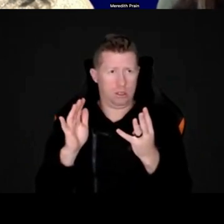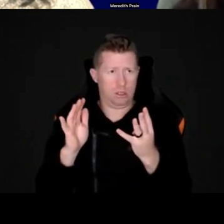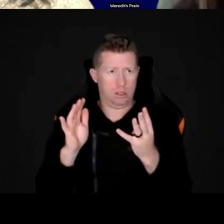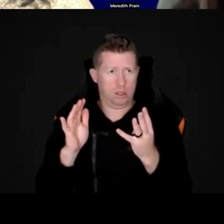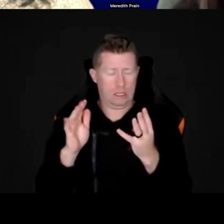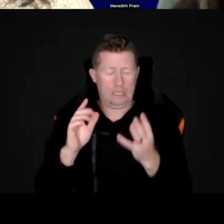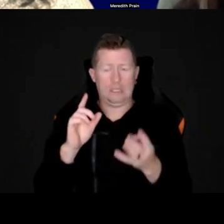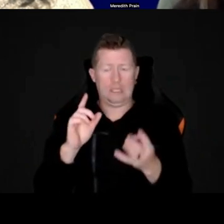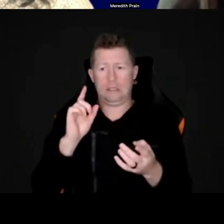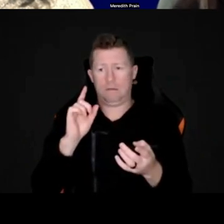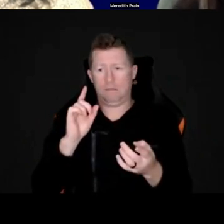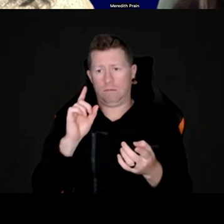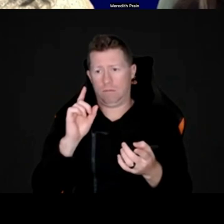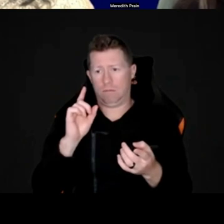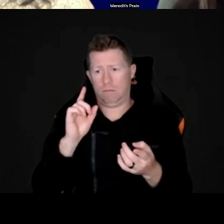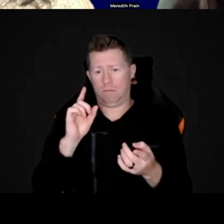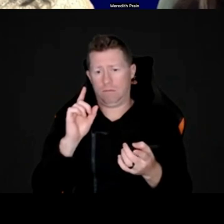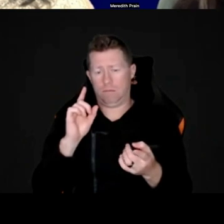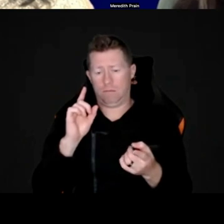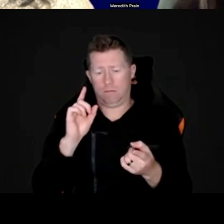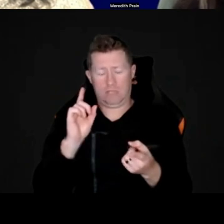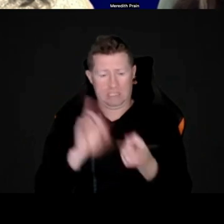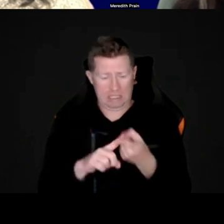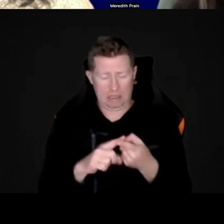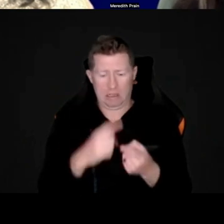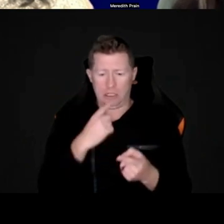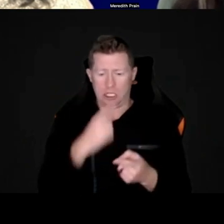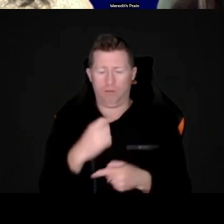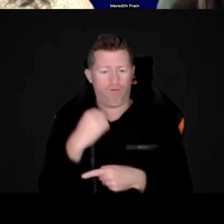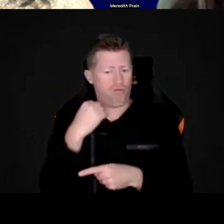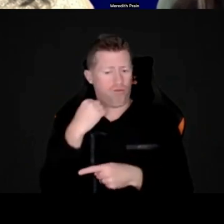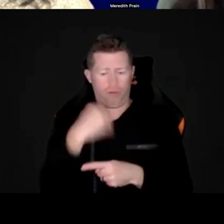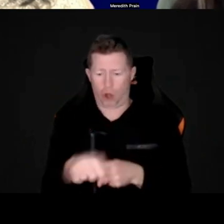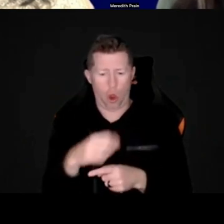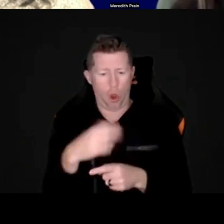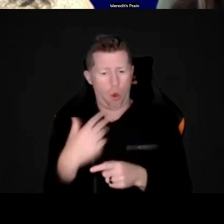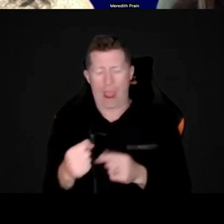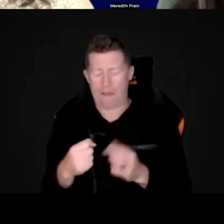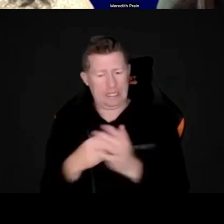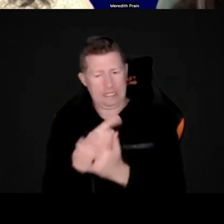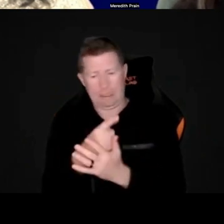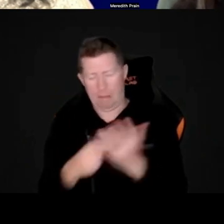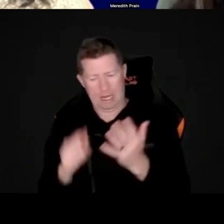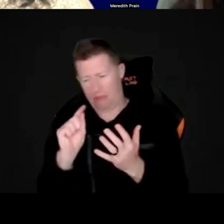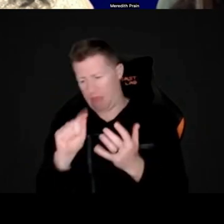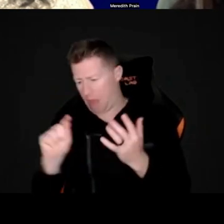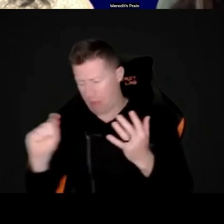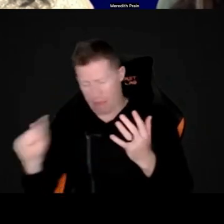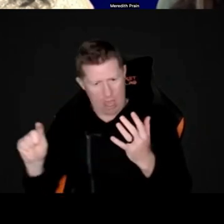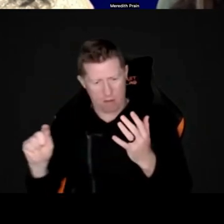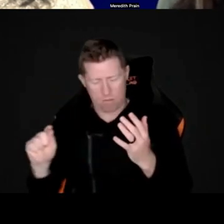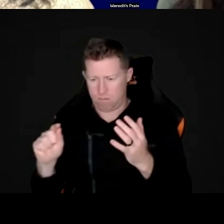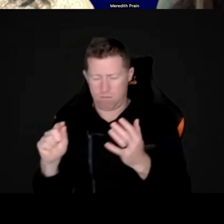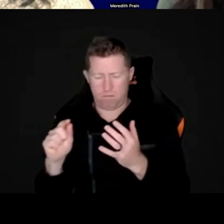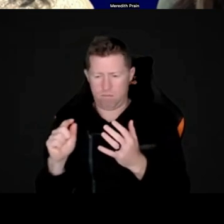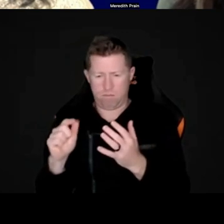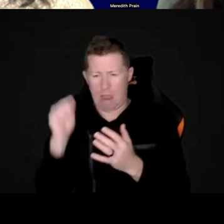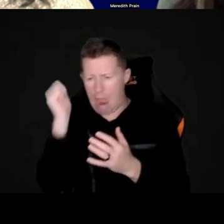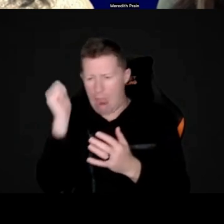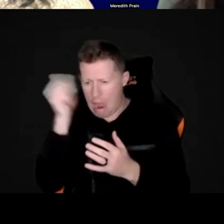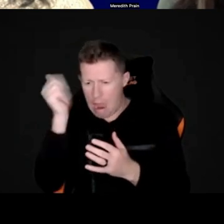has been ruled out of having any other disabilities or academic,